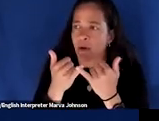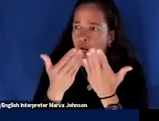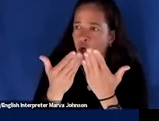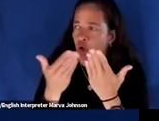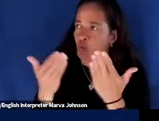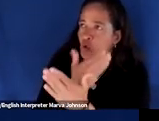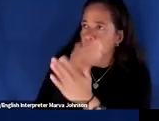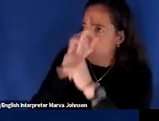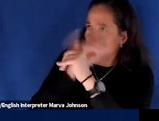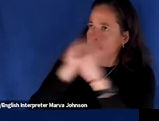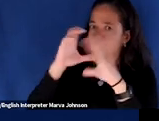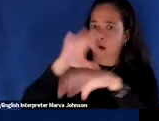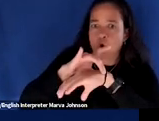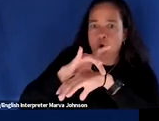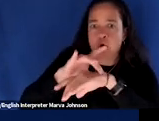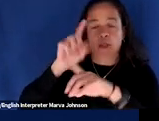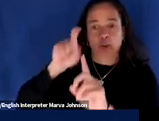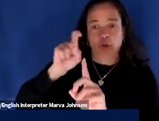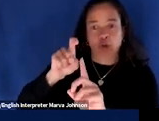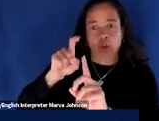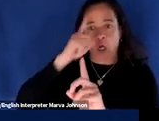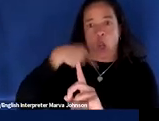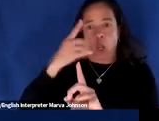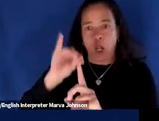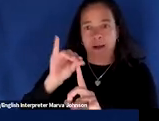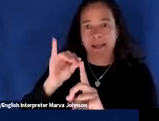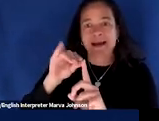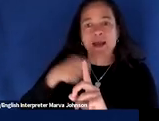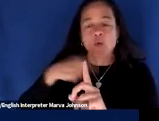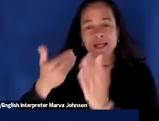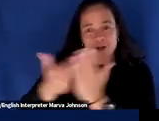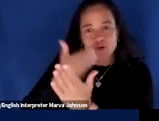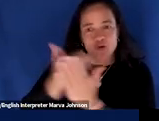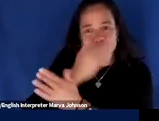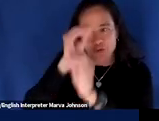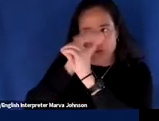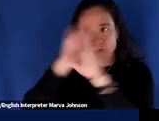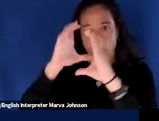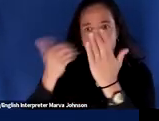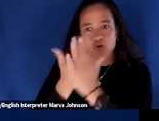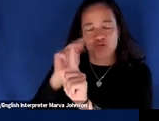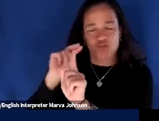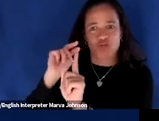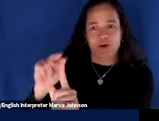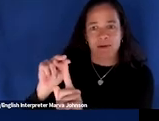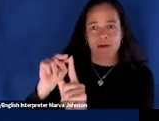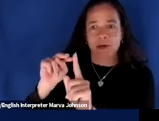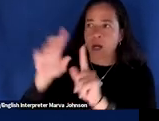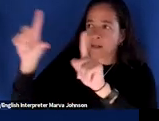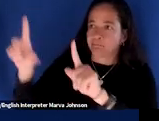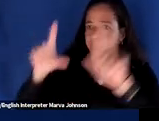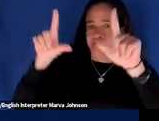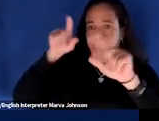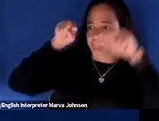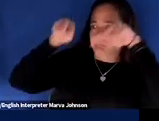earth is needed a completely new vision we need a new vantage point from which to see the earth